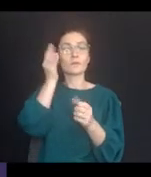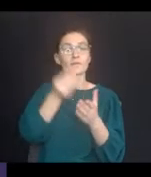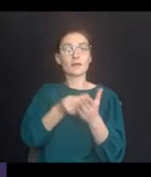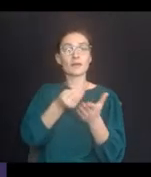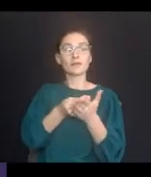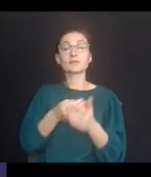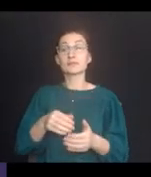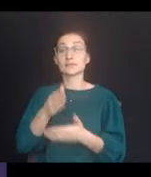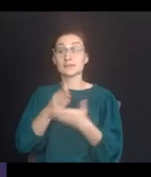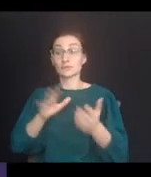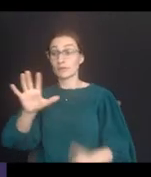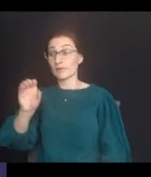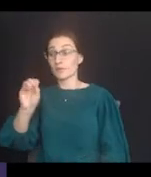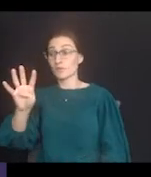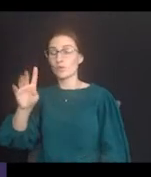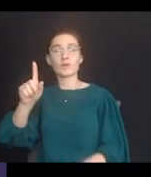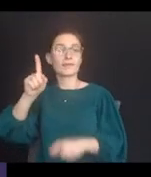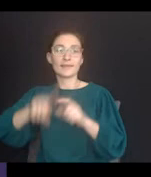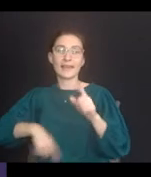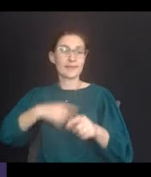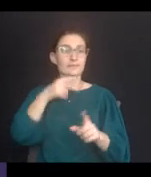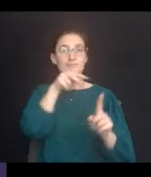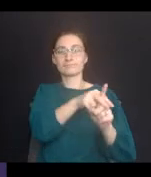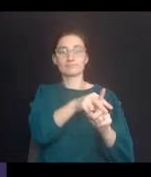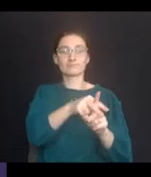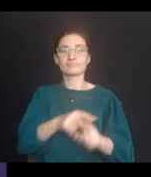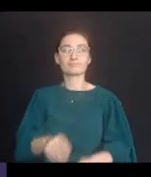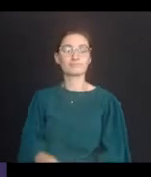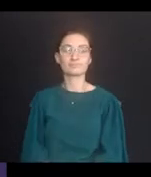funds, they are beyond the reach of Section 504.